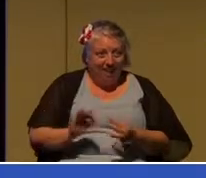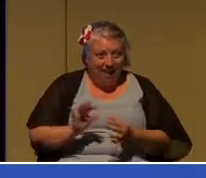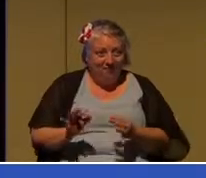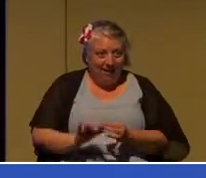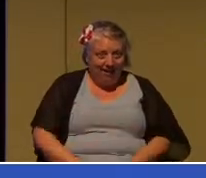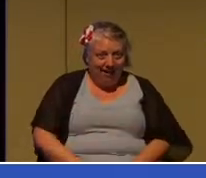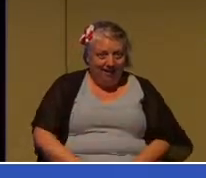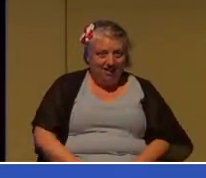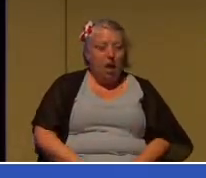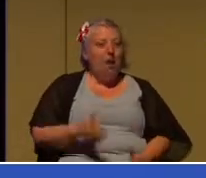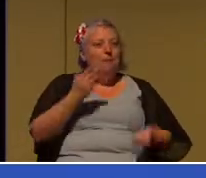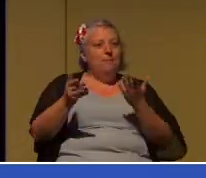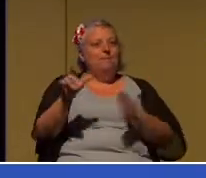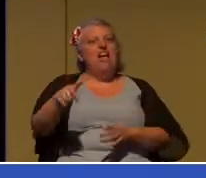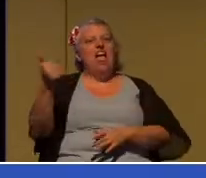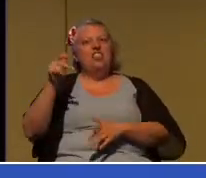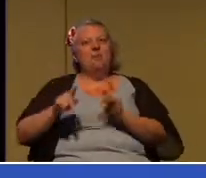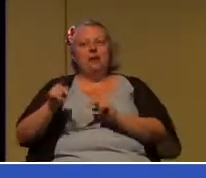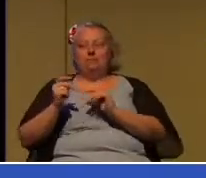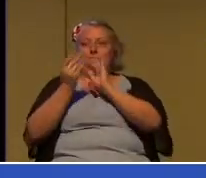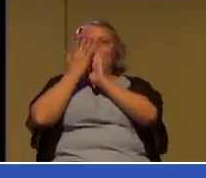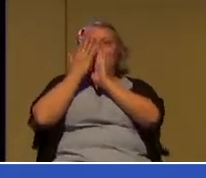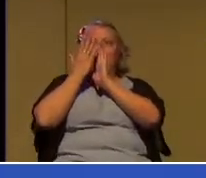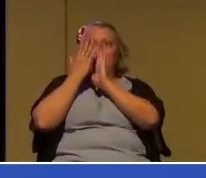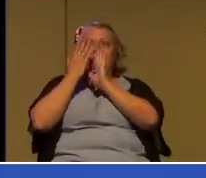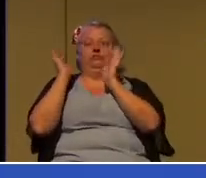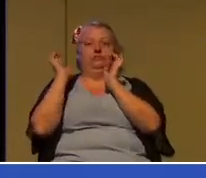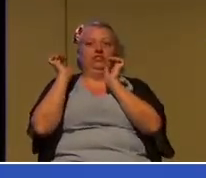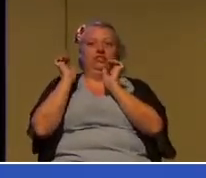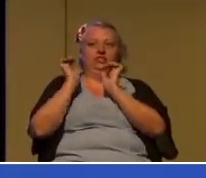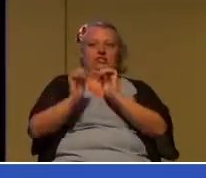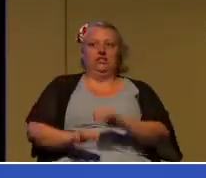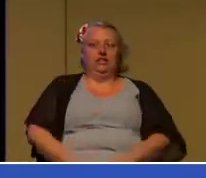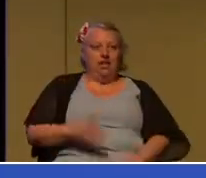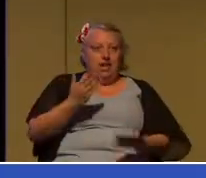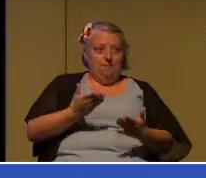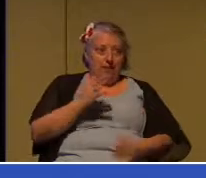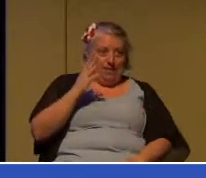in your face? Maybe the Dutch little bit.